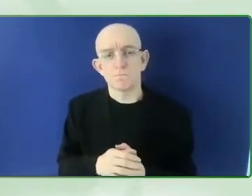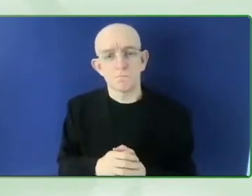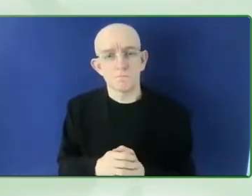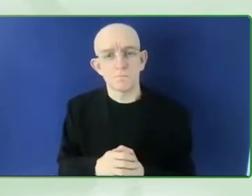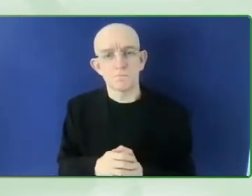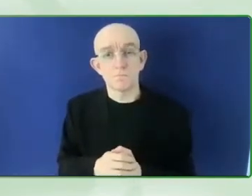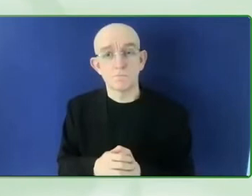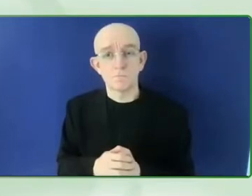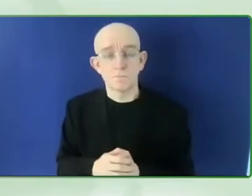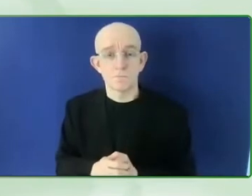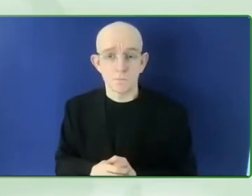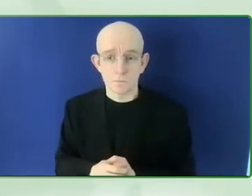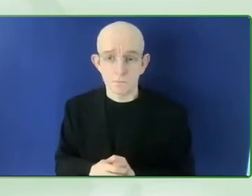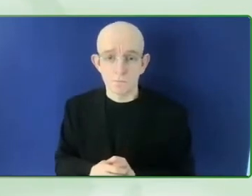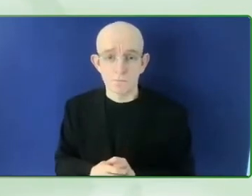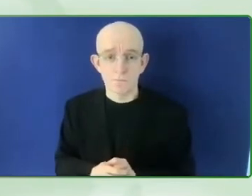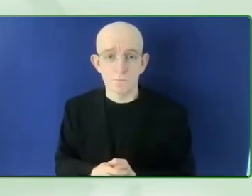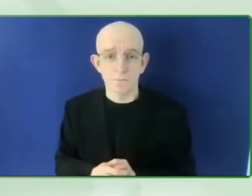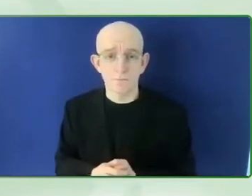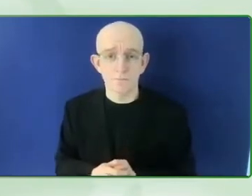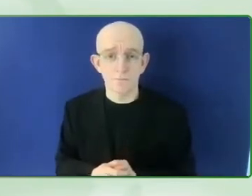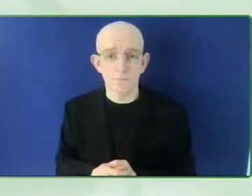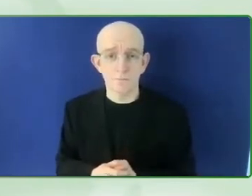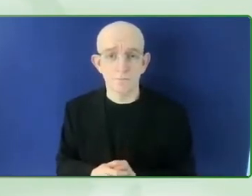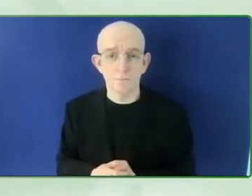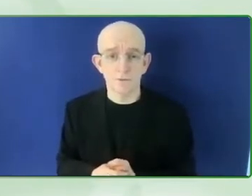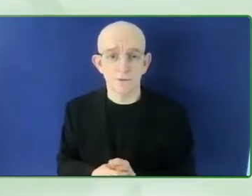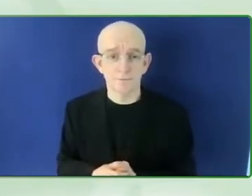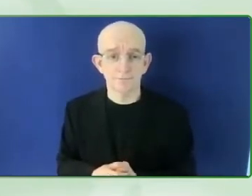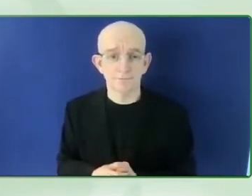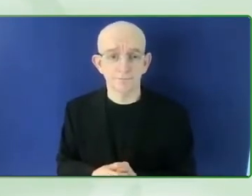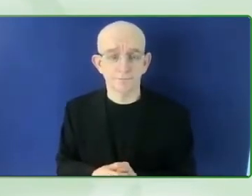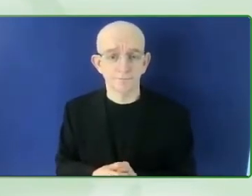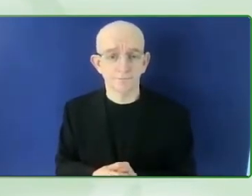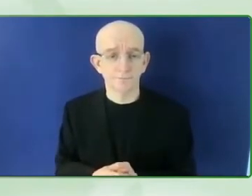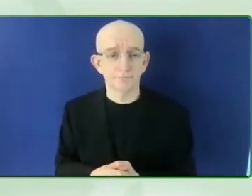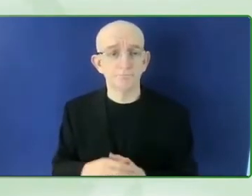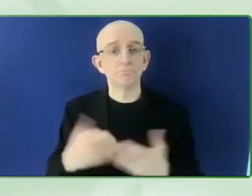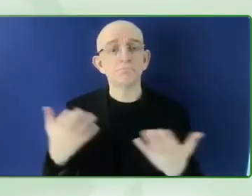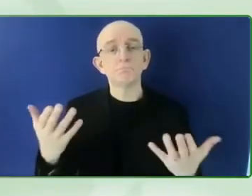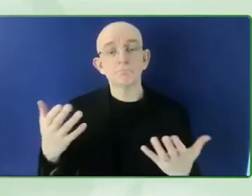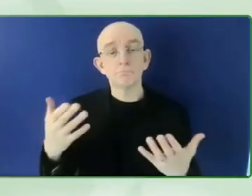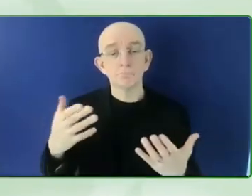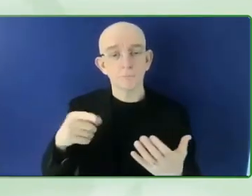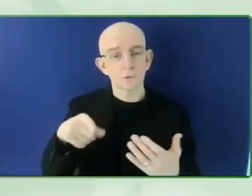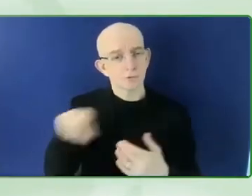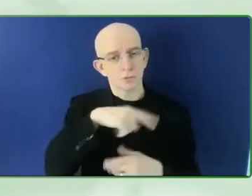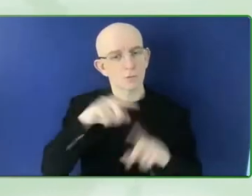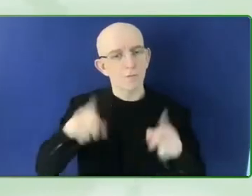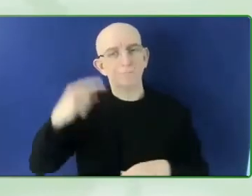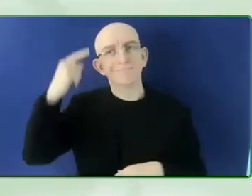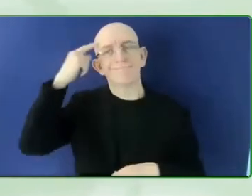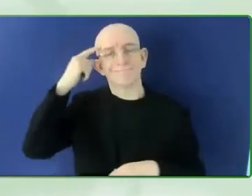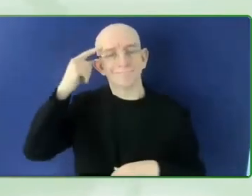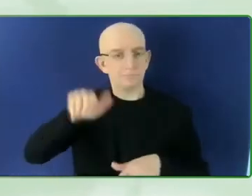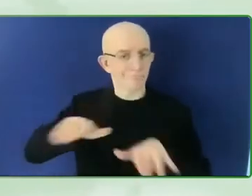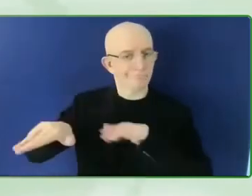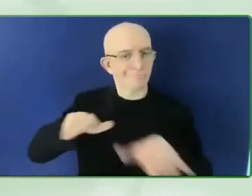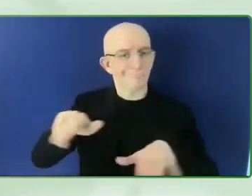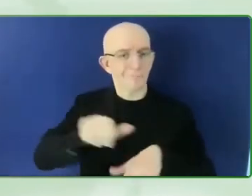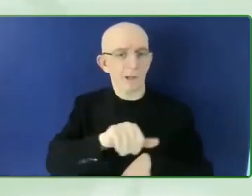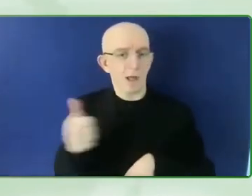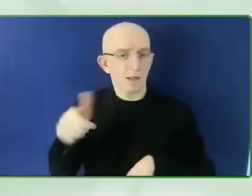today, watching this call, at conference, you know, well, for us, we really want DPOs, like Disabled Persons